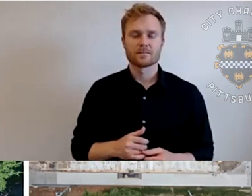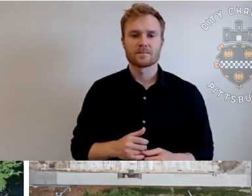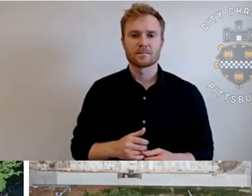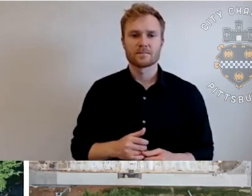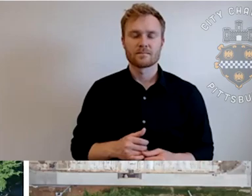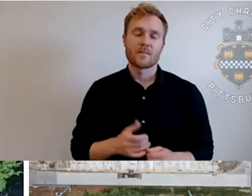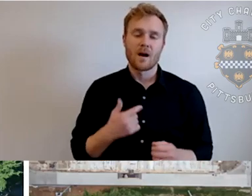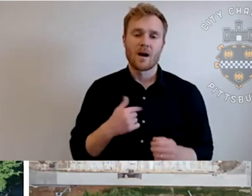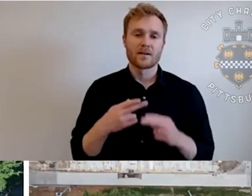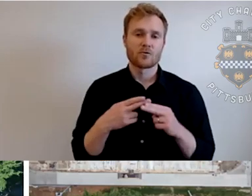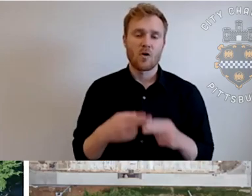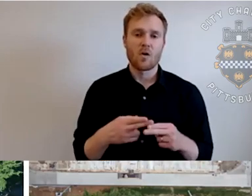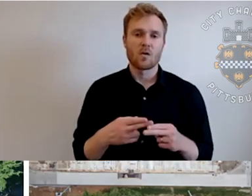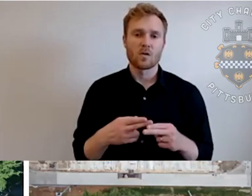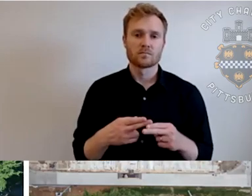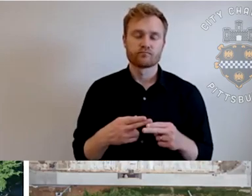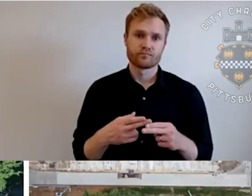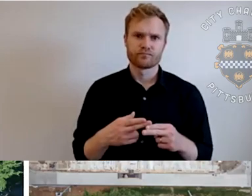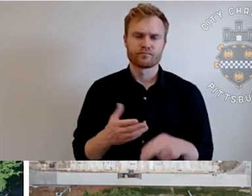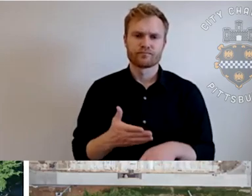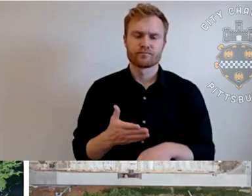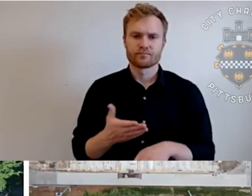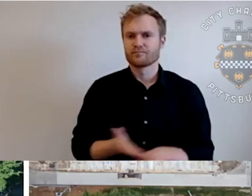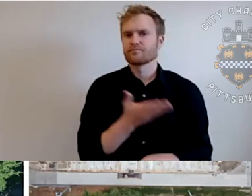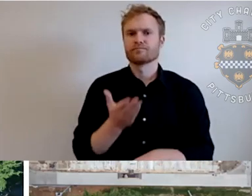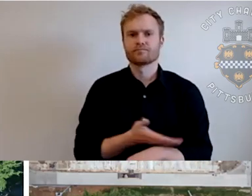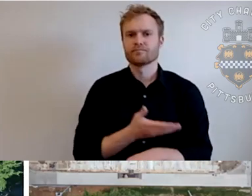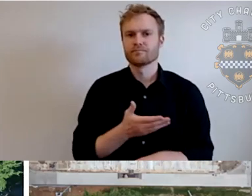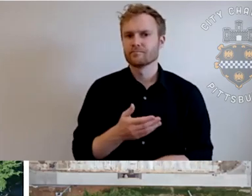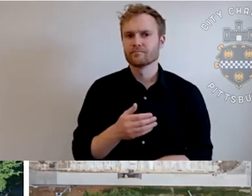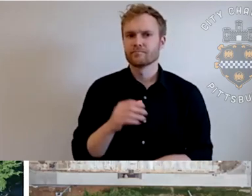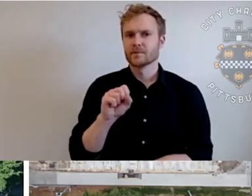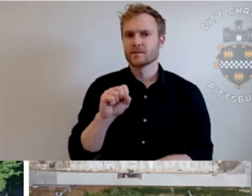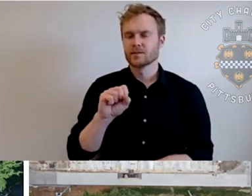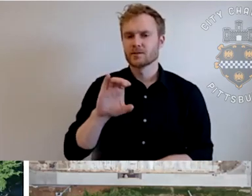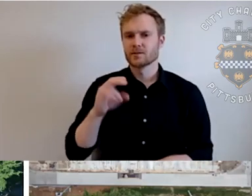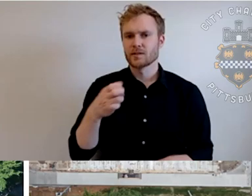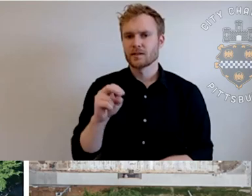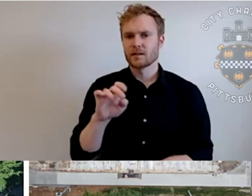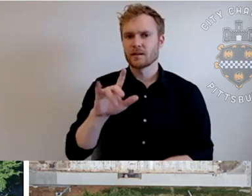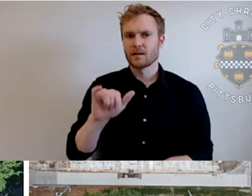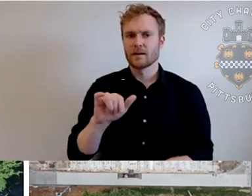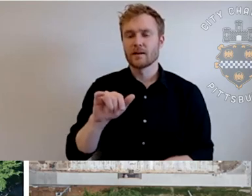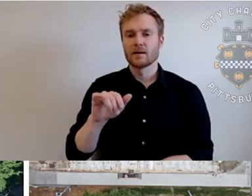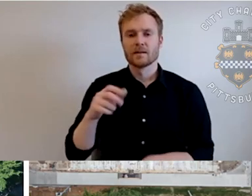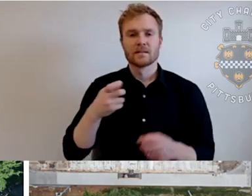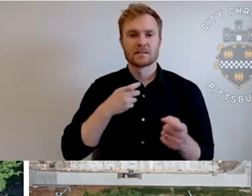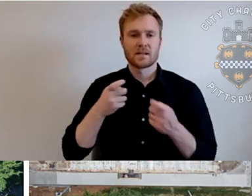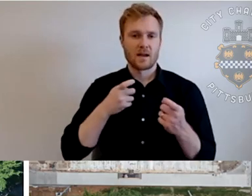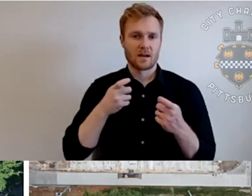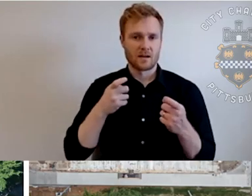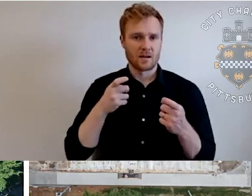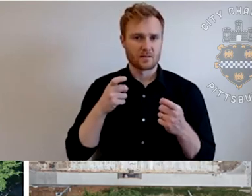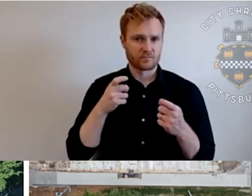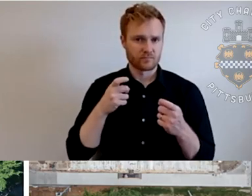I would call renovation of the Shenley ice rink skating rink in Shenley park. Um, this